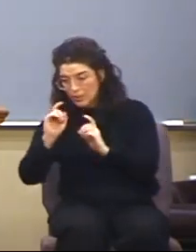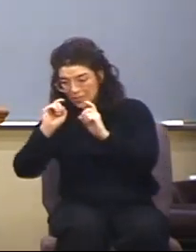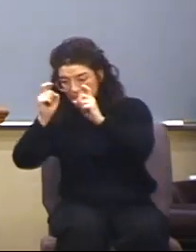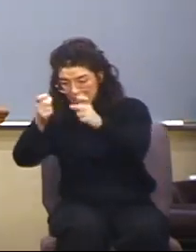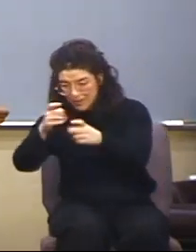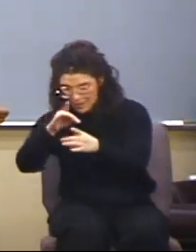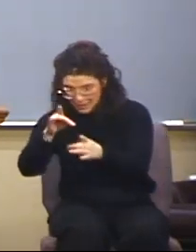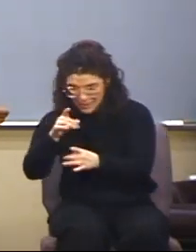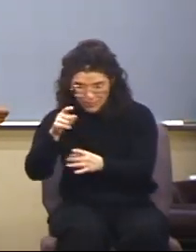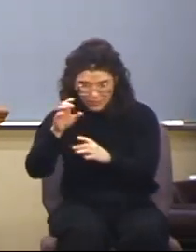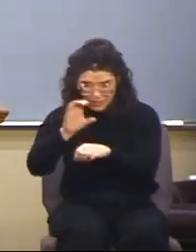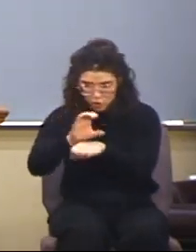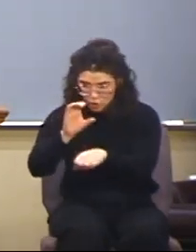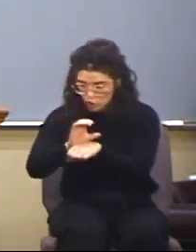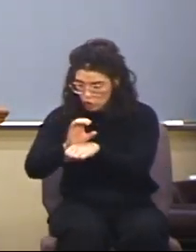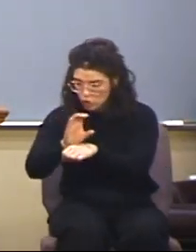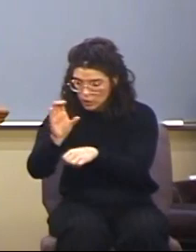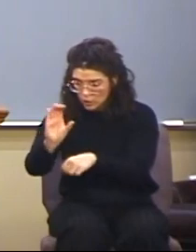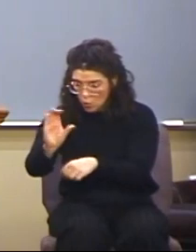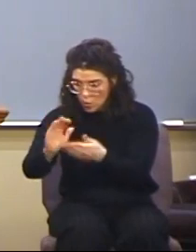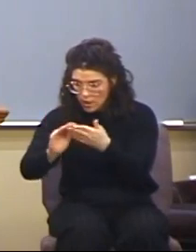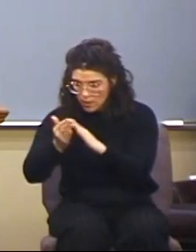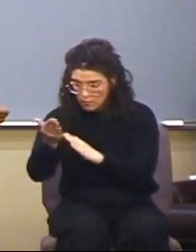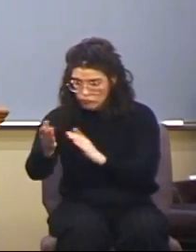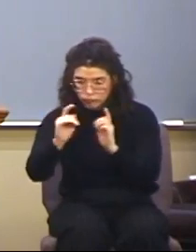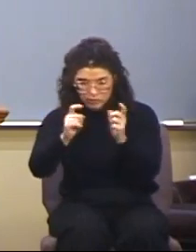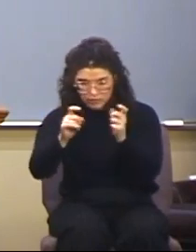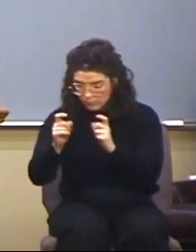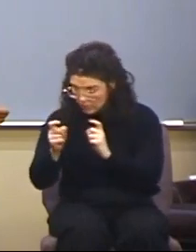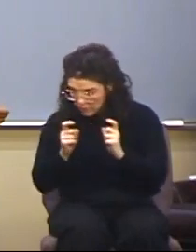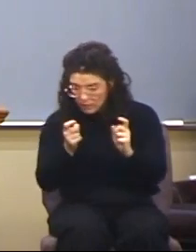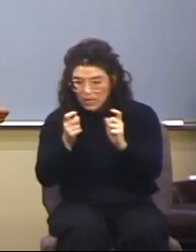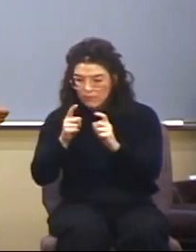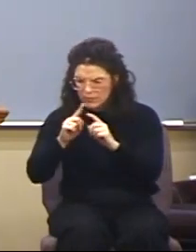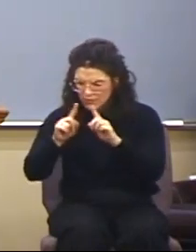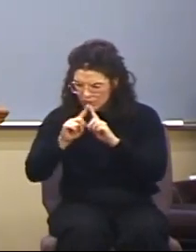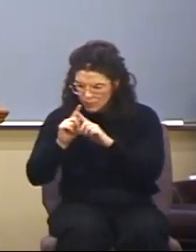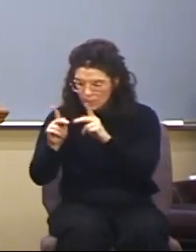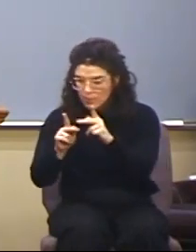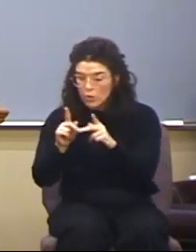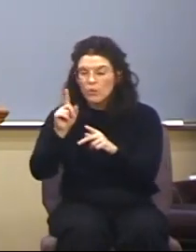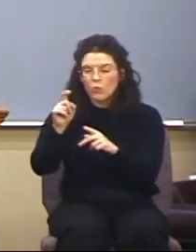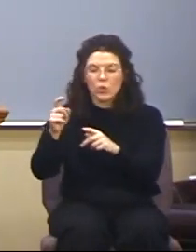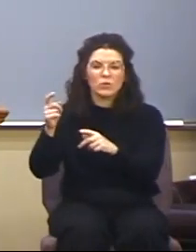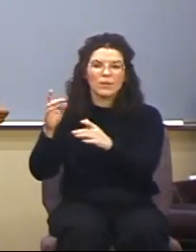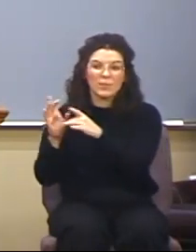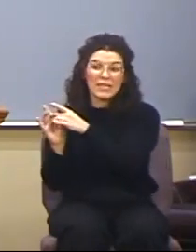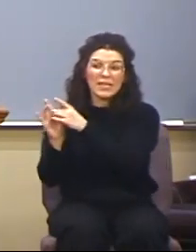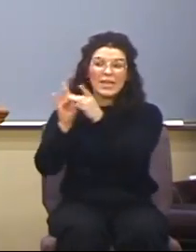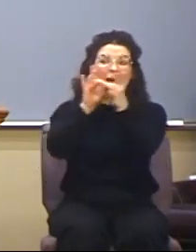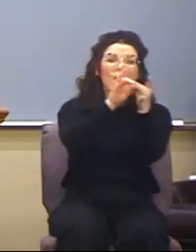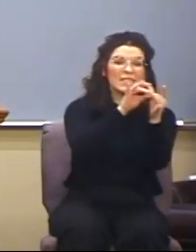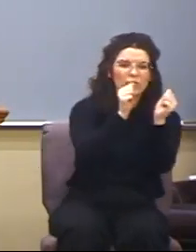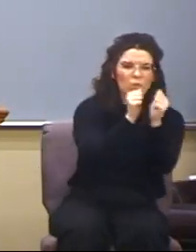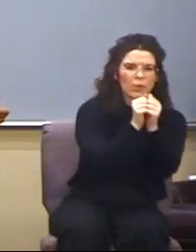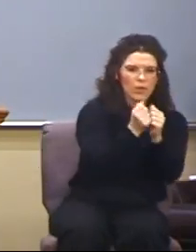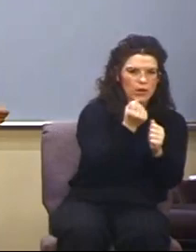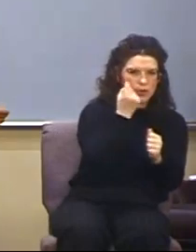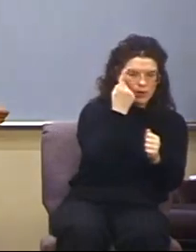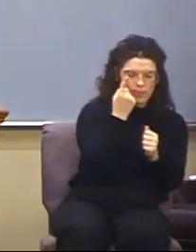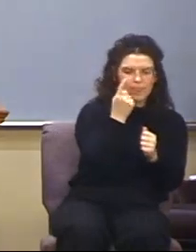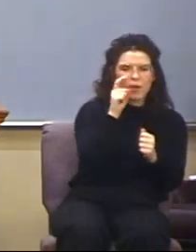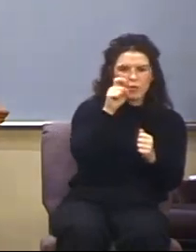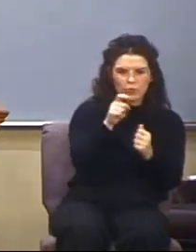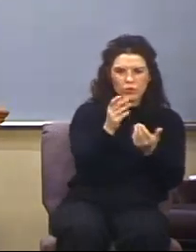within the ranks of the church at Corinth, wait a minute, it's to be tempered with the understanding that those gifts